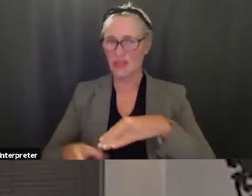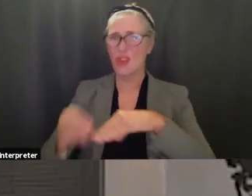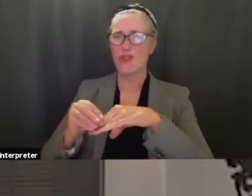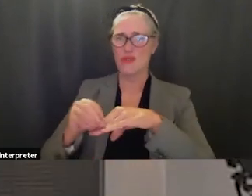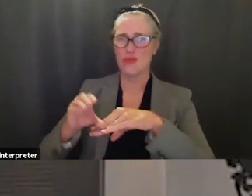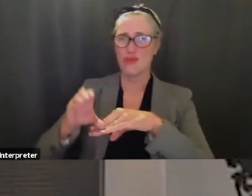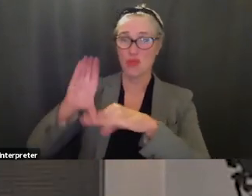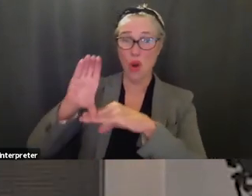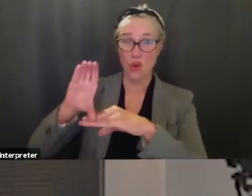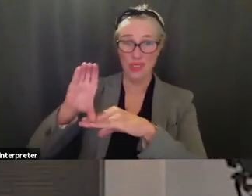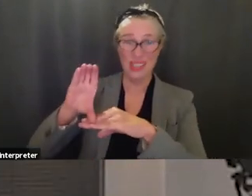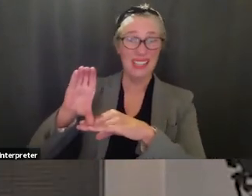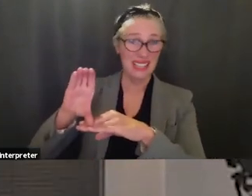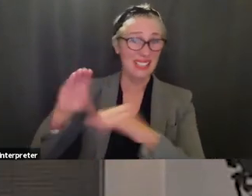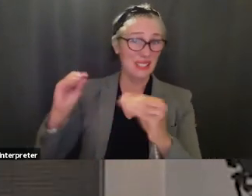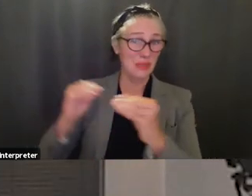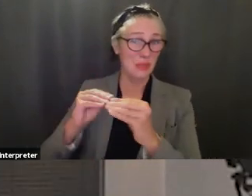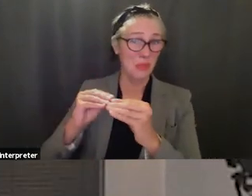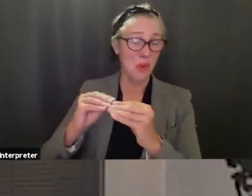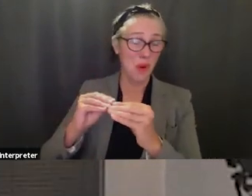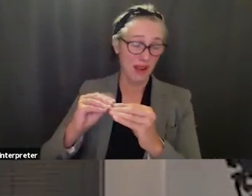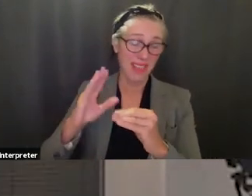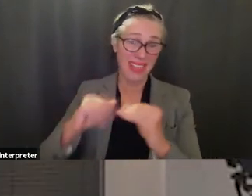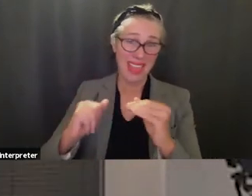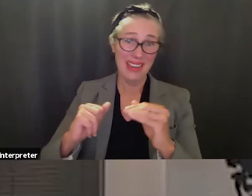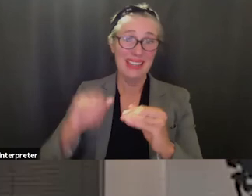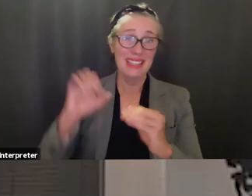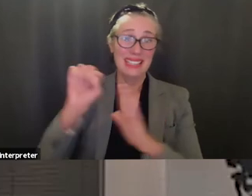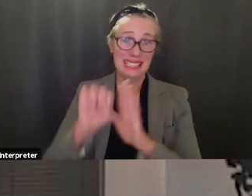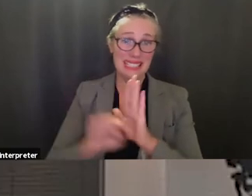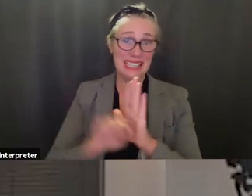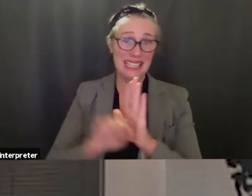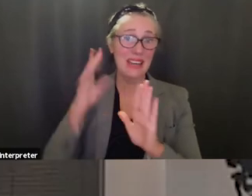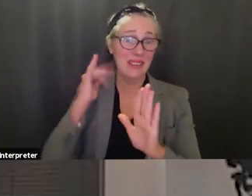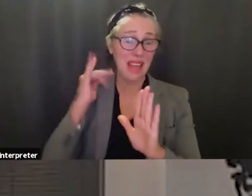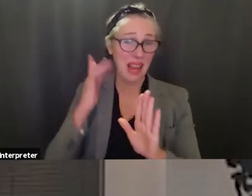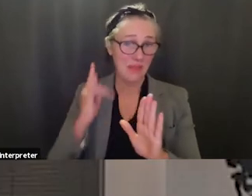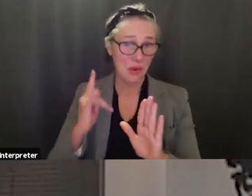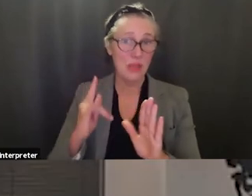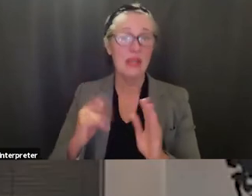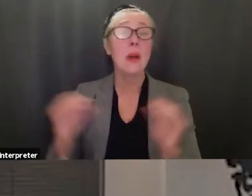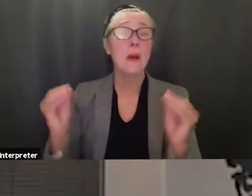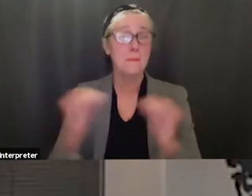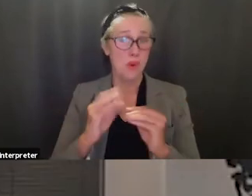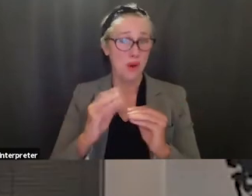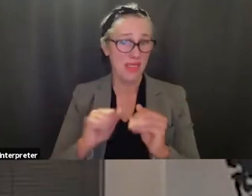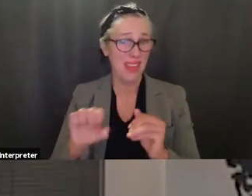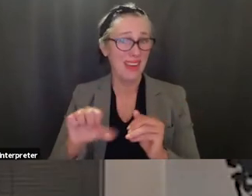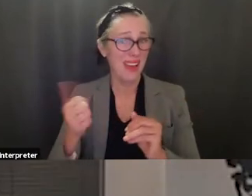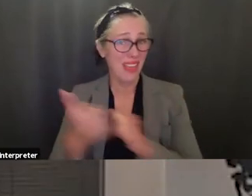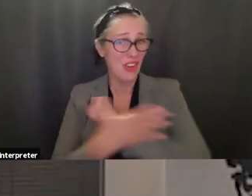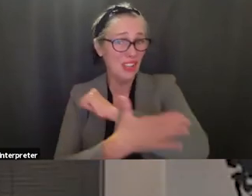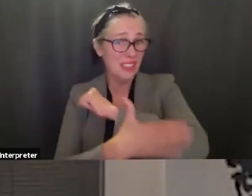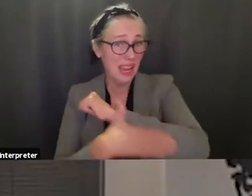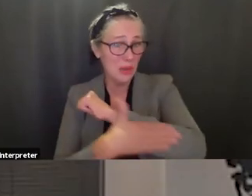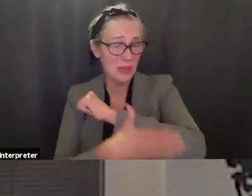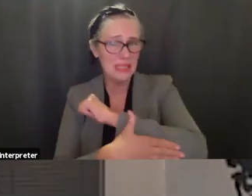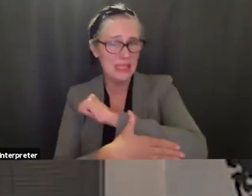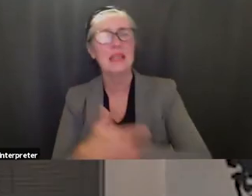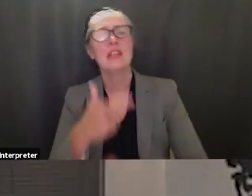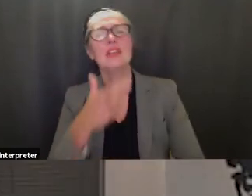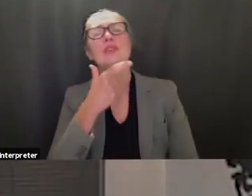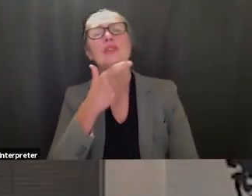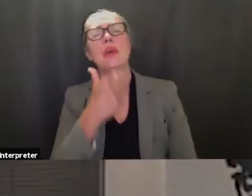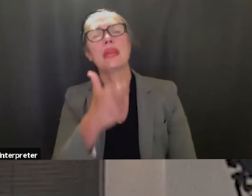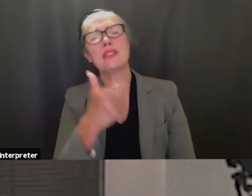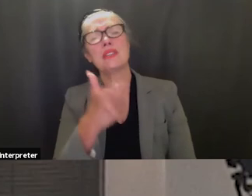since our county in california and the state of california so i'm really interested interested in seeing the data